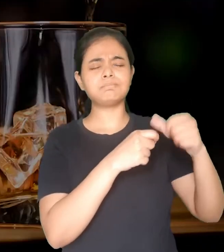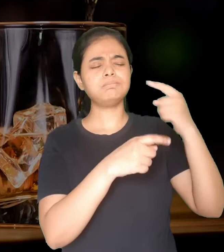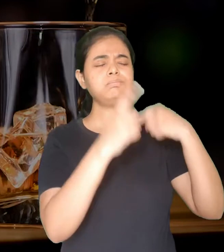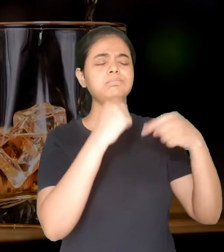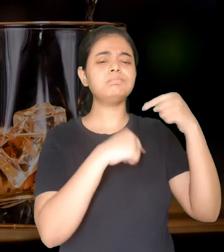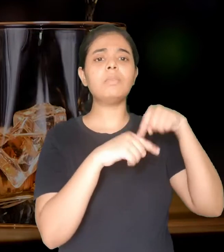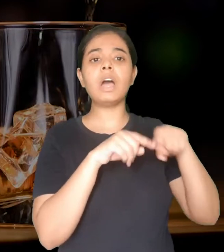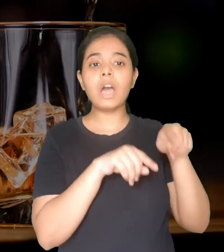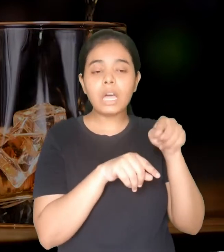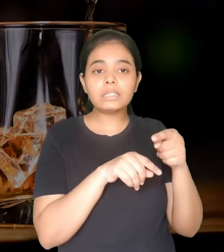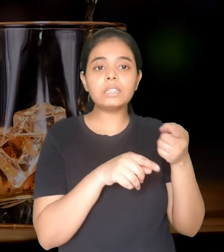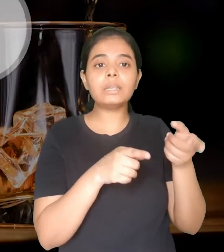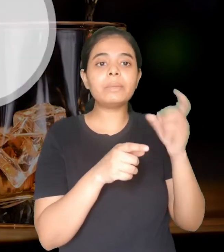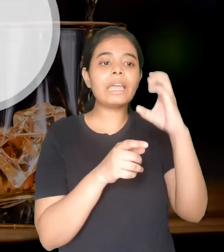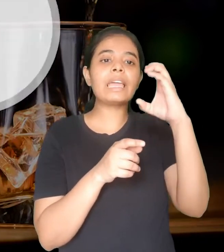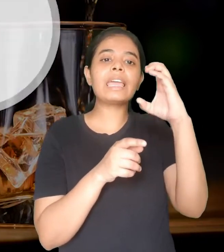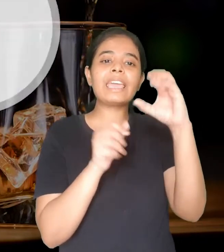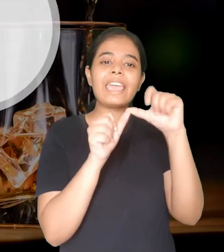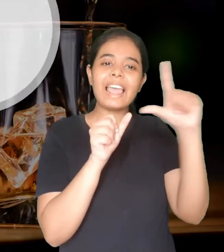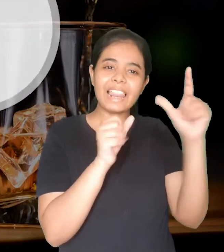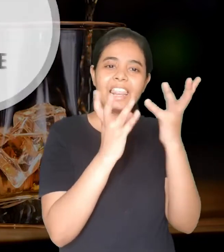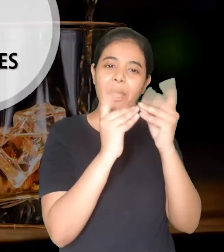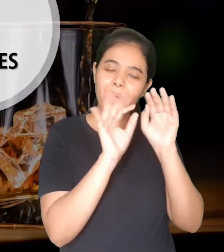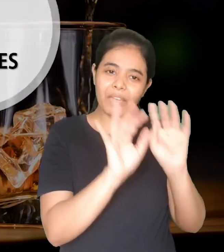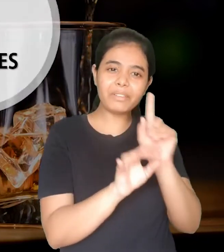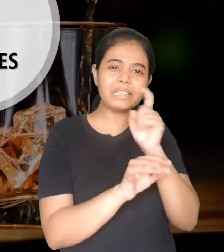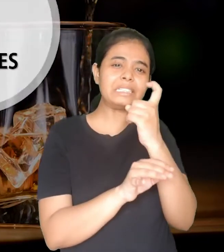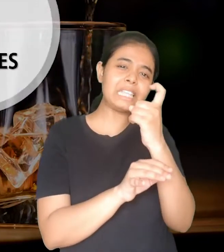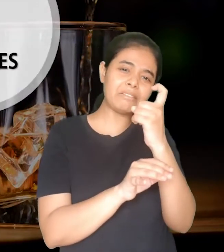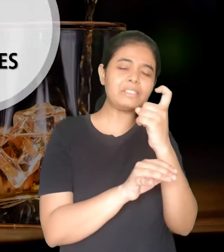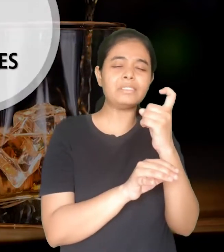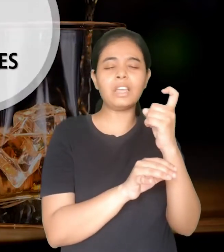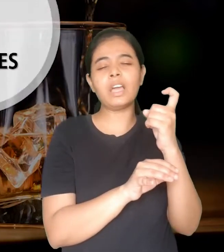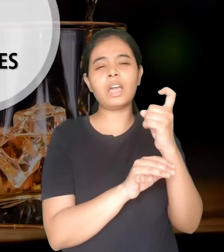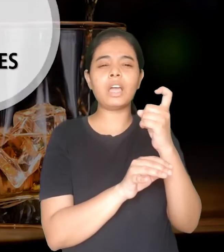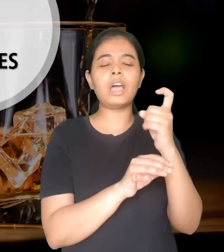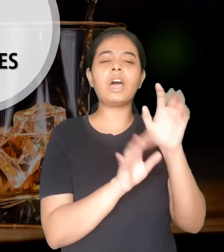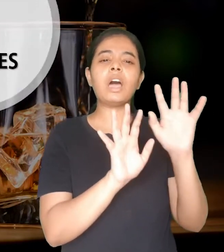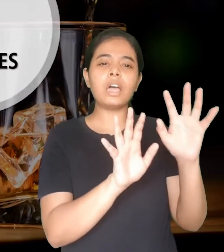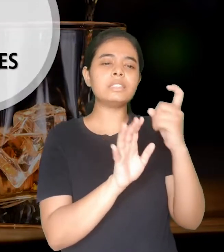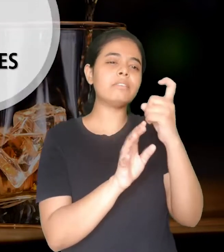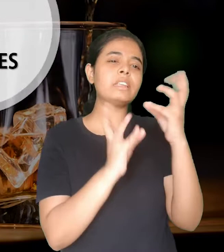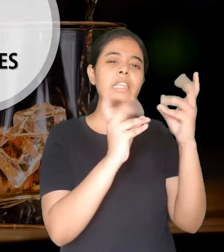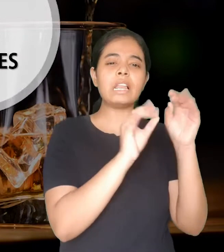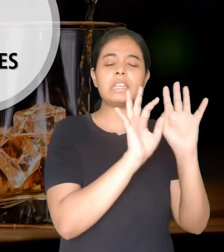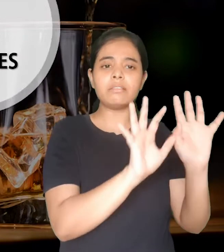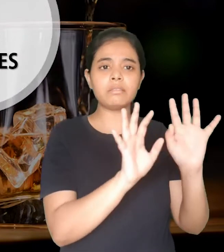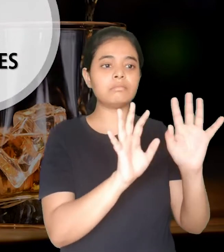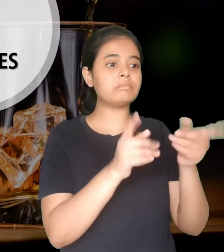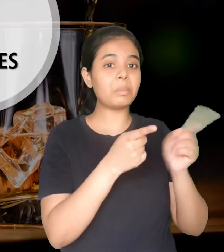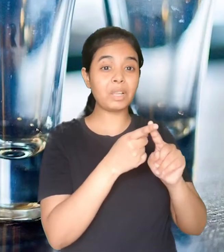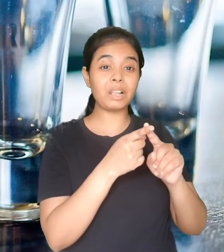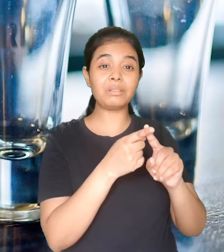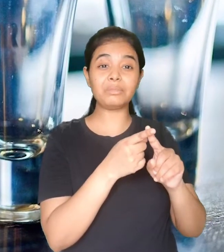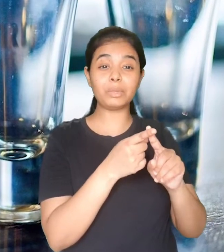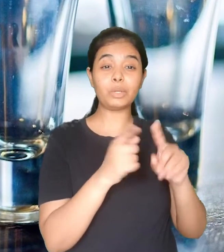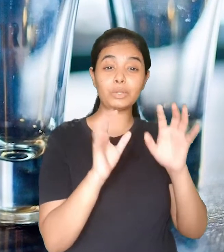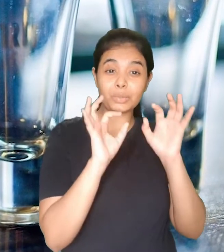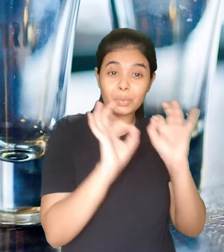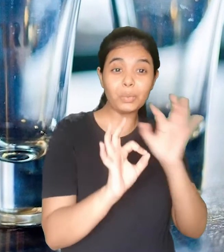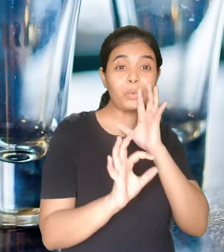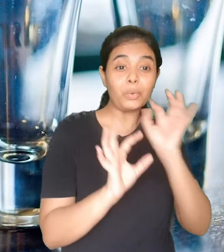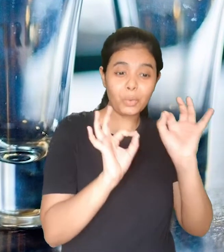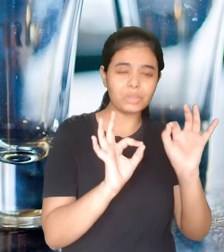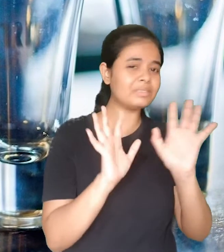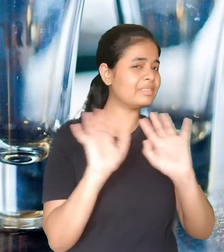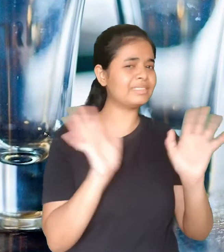alcohol provides 7 kilocalories and these are empty calories without any nutritive value. Over